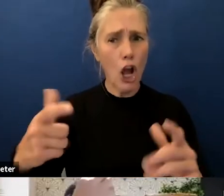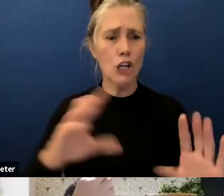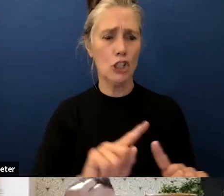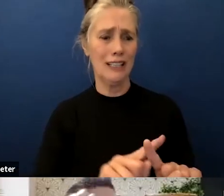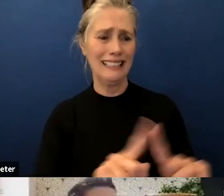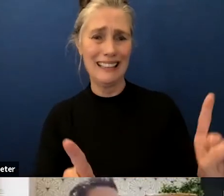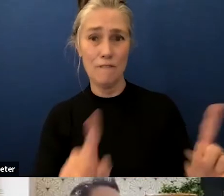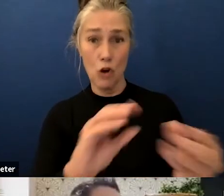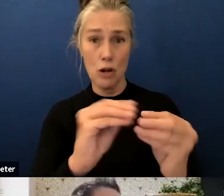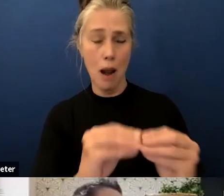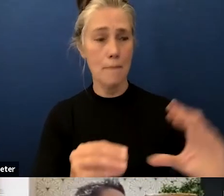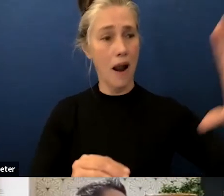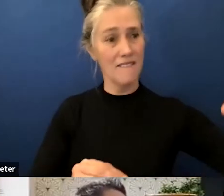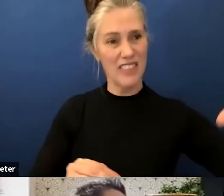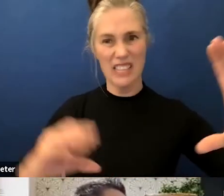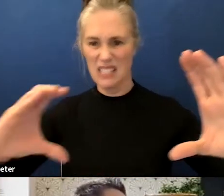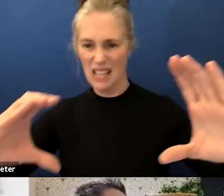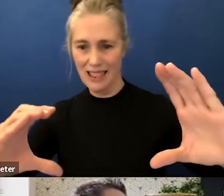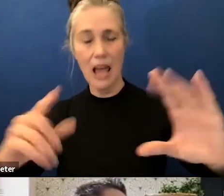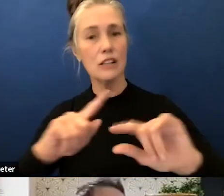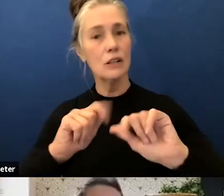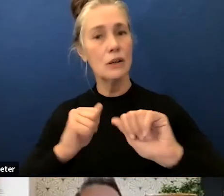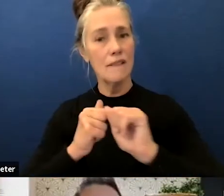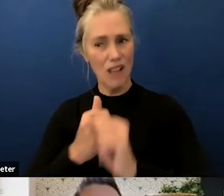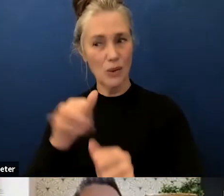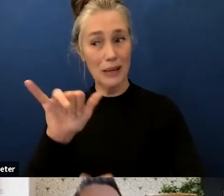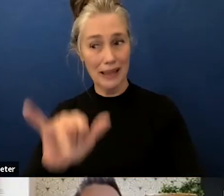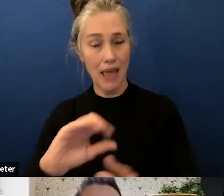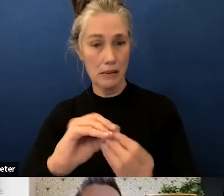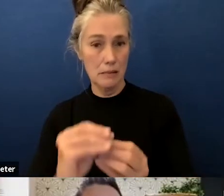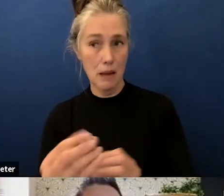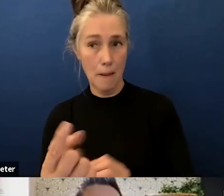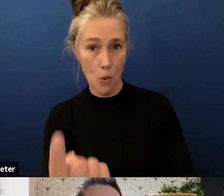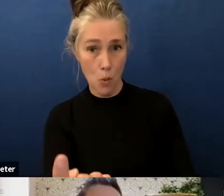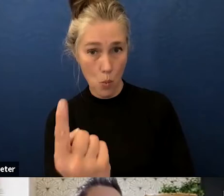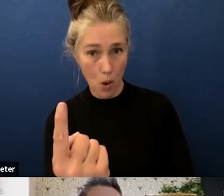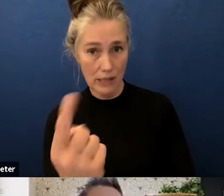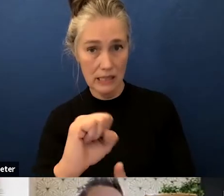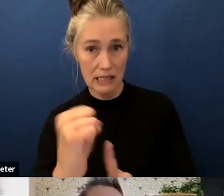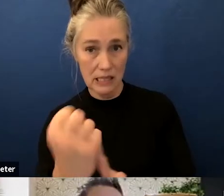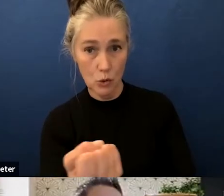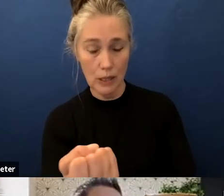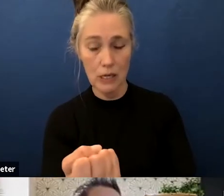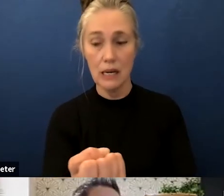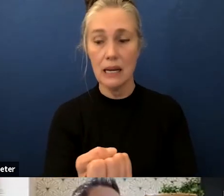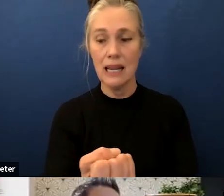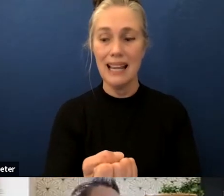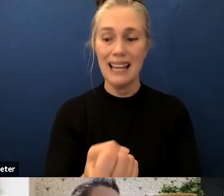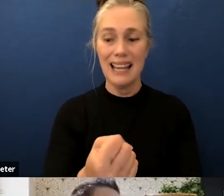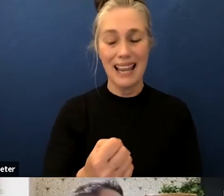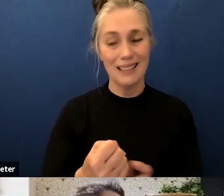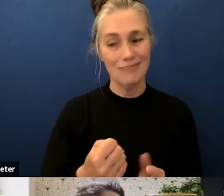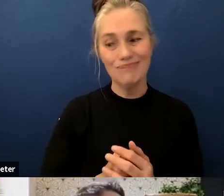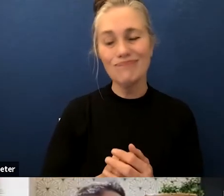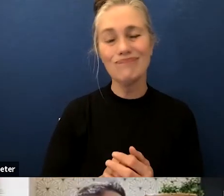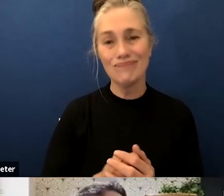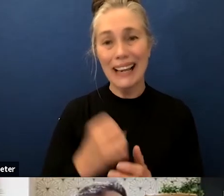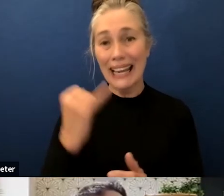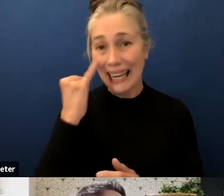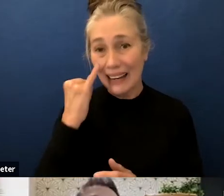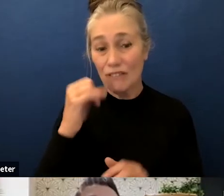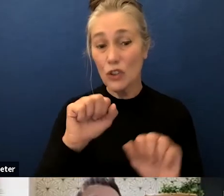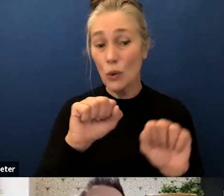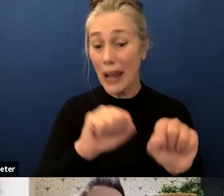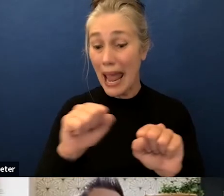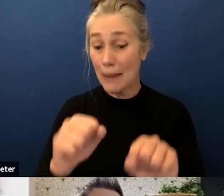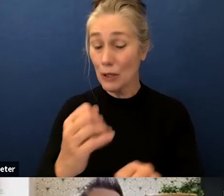scenario and then obviously um the way that we have to dice it you were able to achieve at